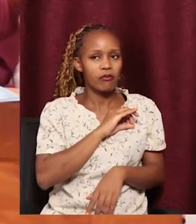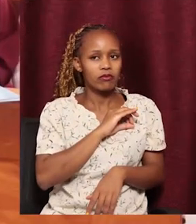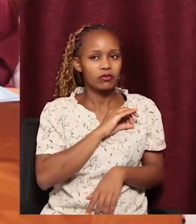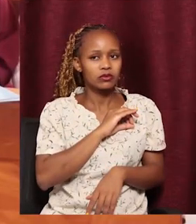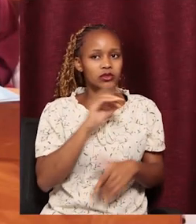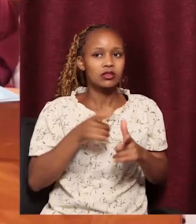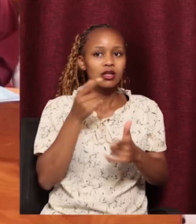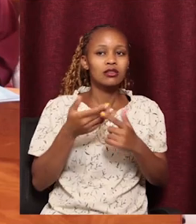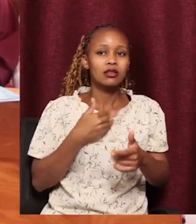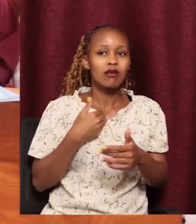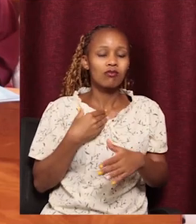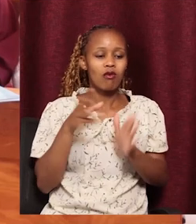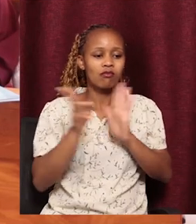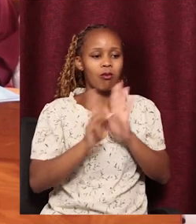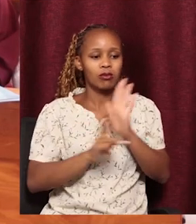Then there is,